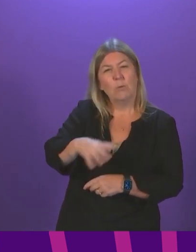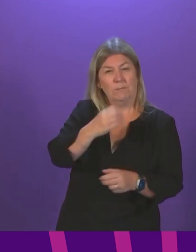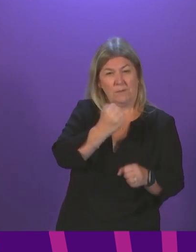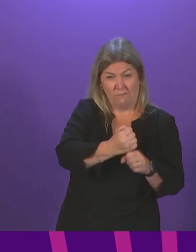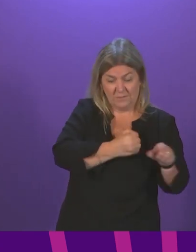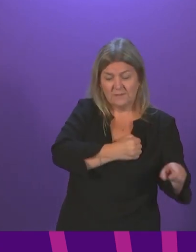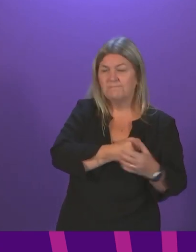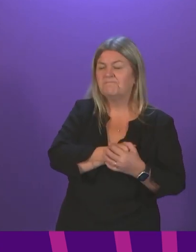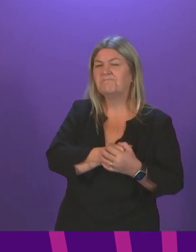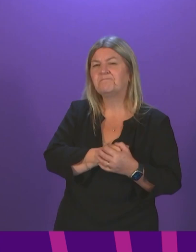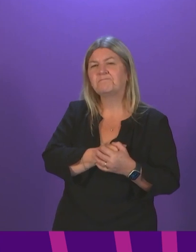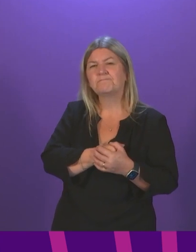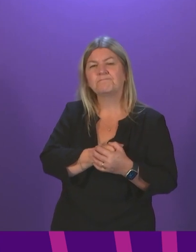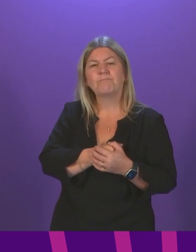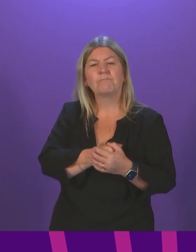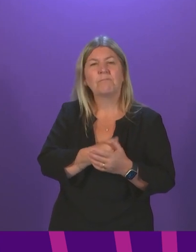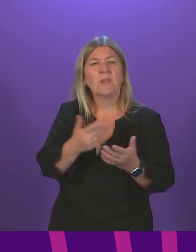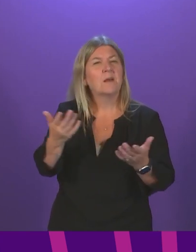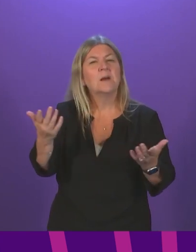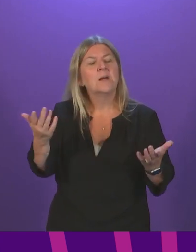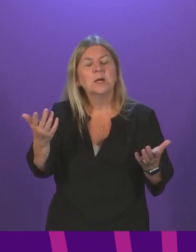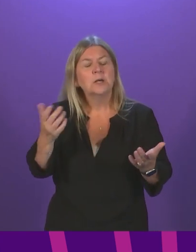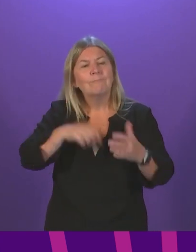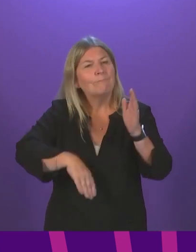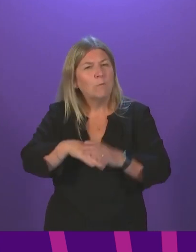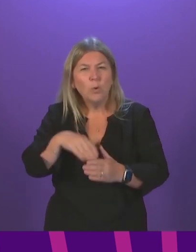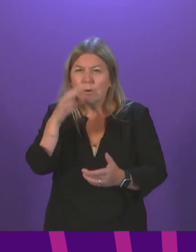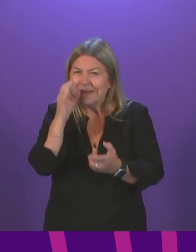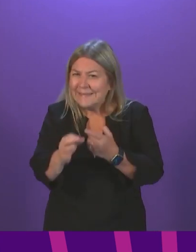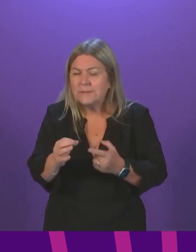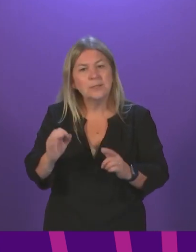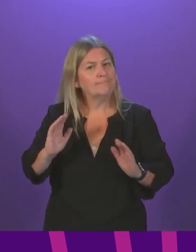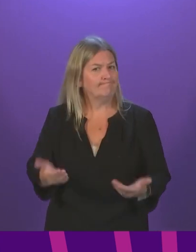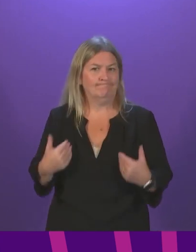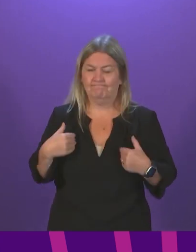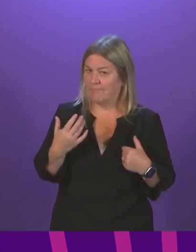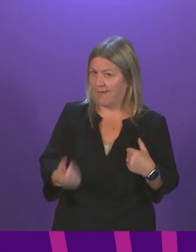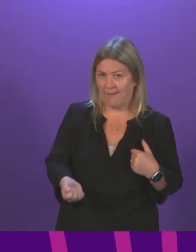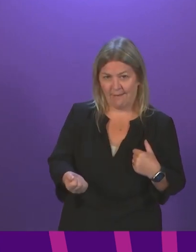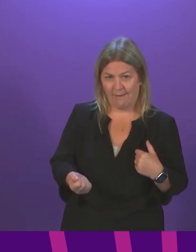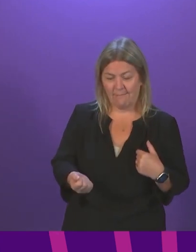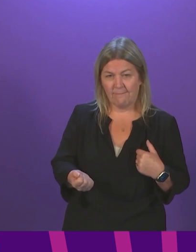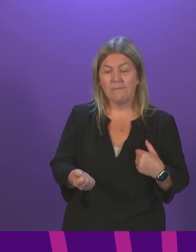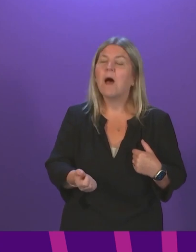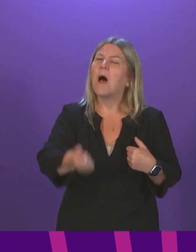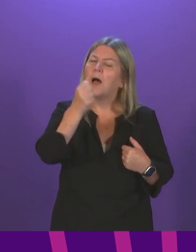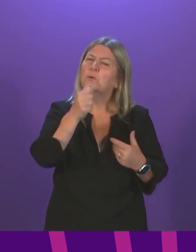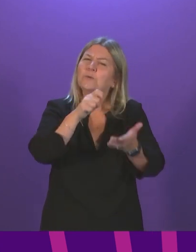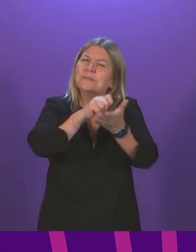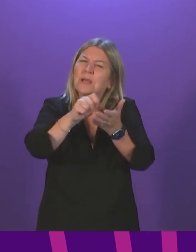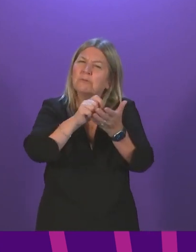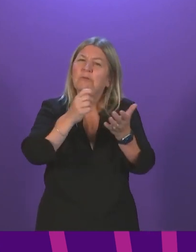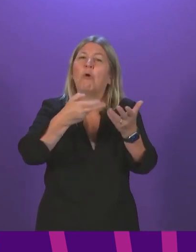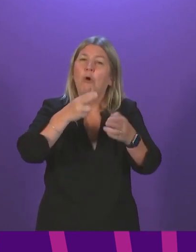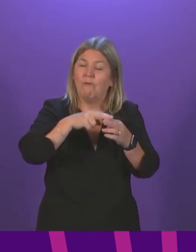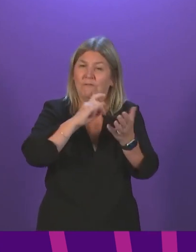Health. We don't have full details of everything that lies behind that decision, although I know the Secretary of State for Health has